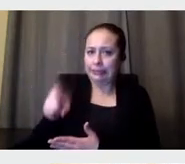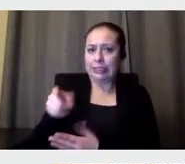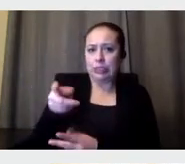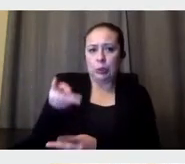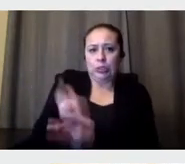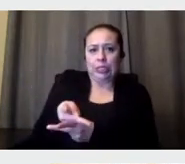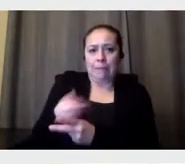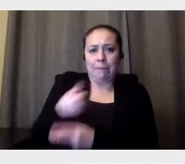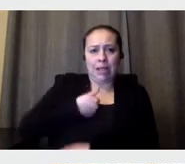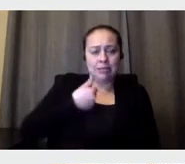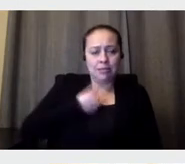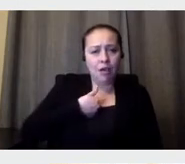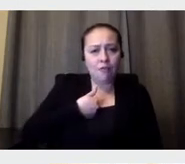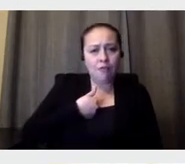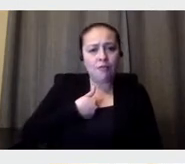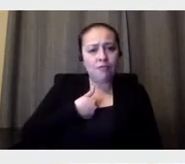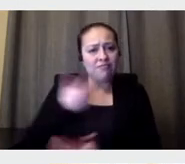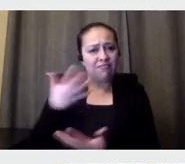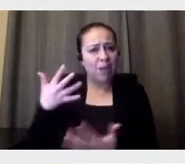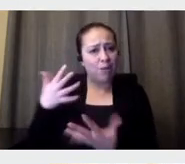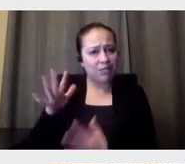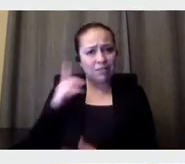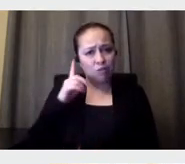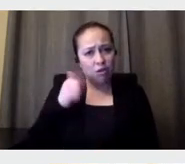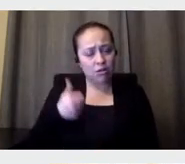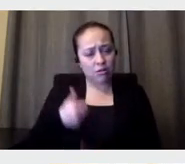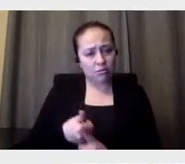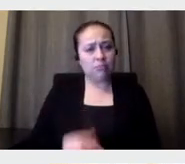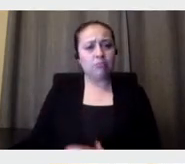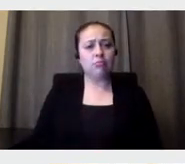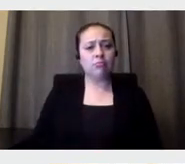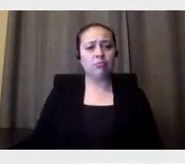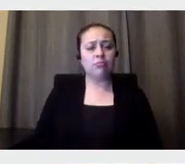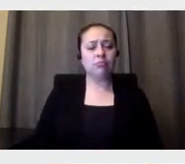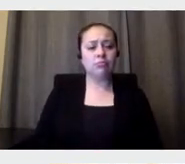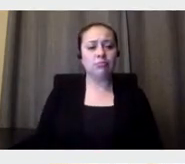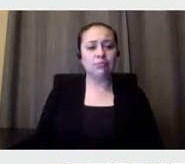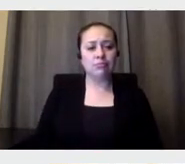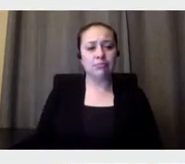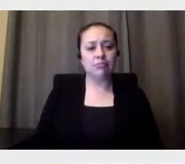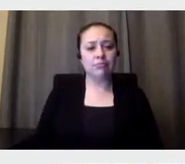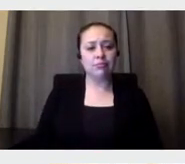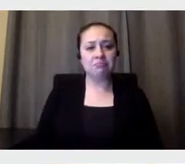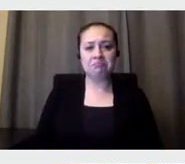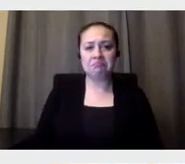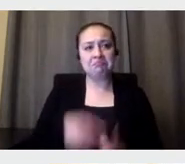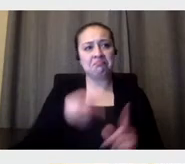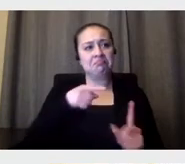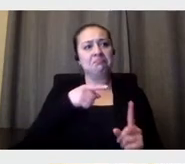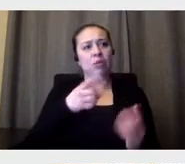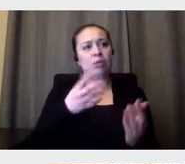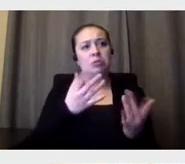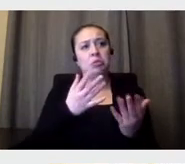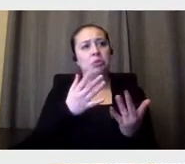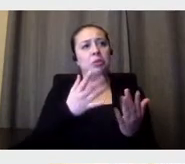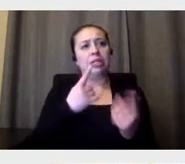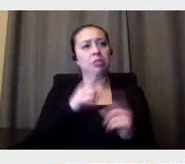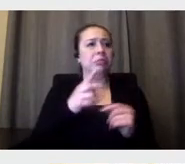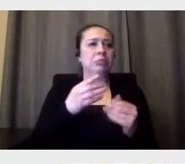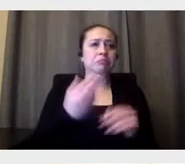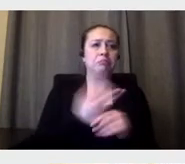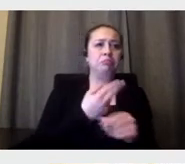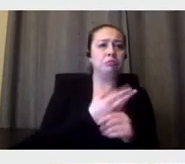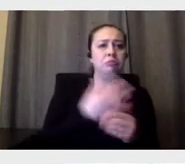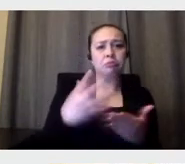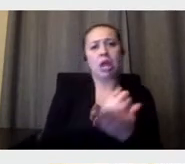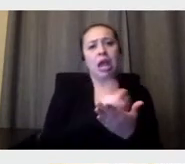And I, and I, was there, you know, draw waiting for, for, for, to be used. And that's also something. If I have